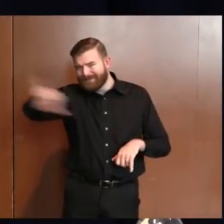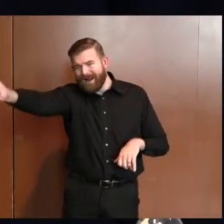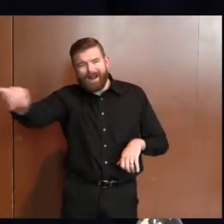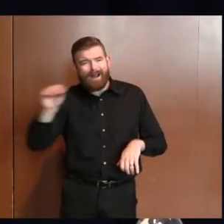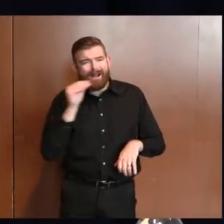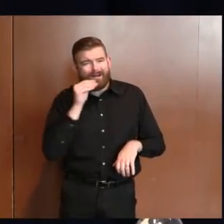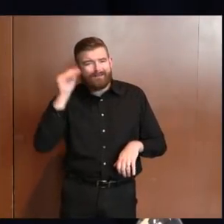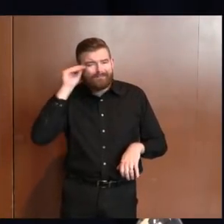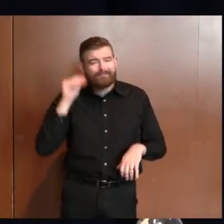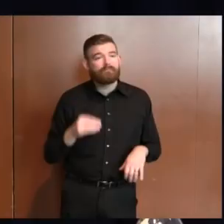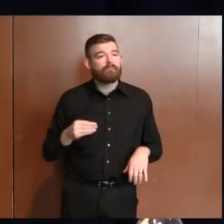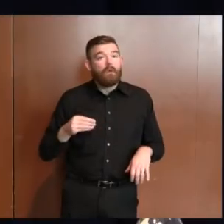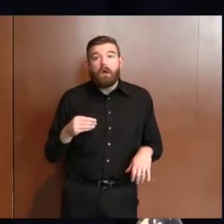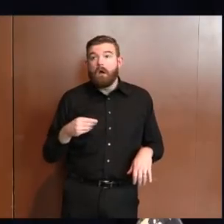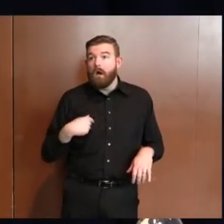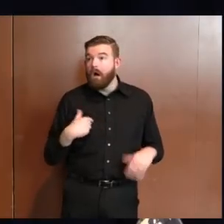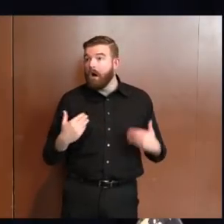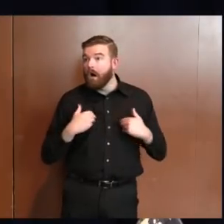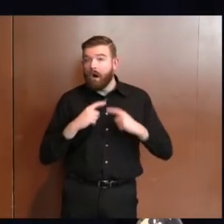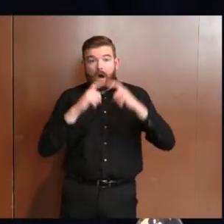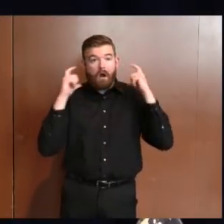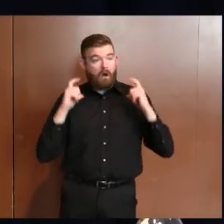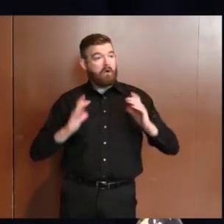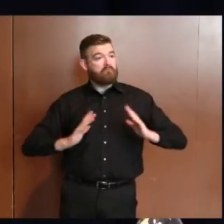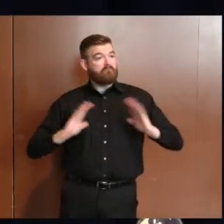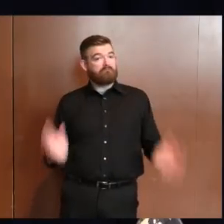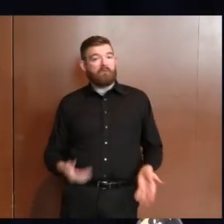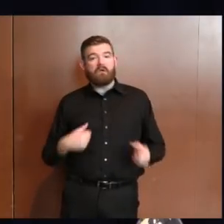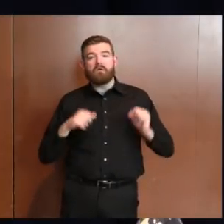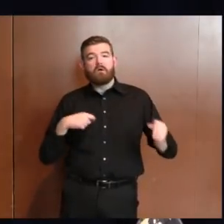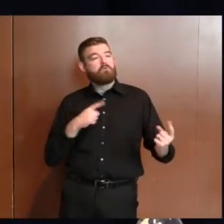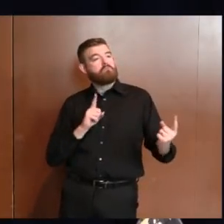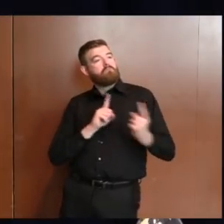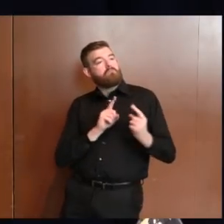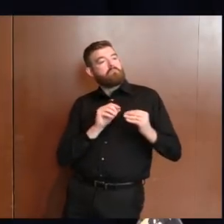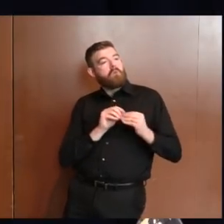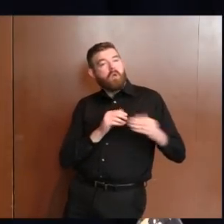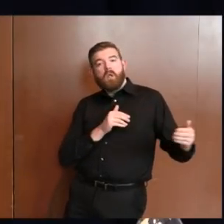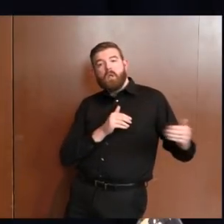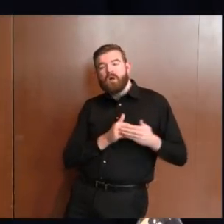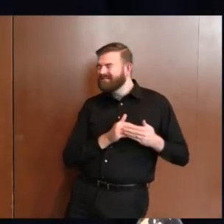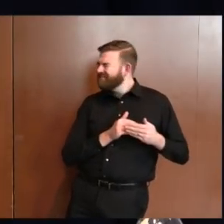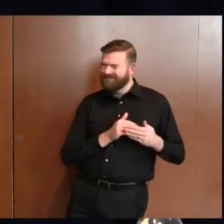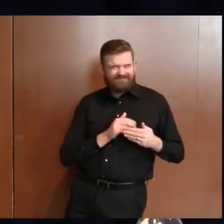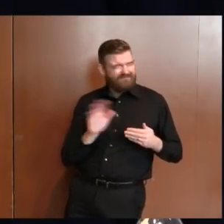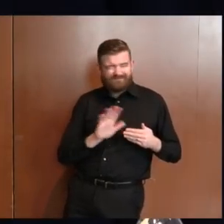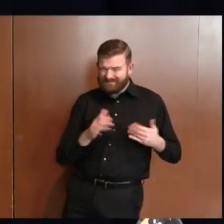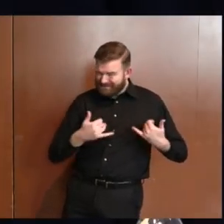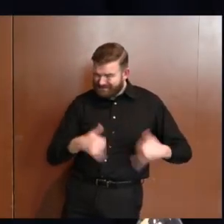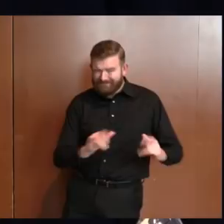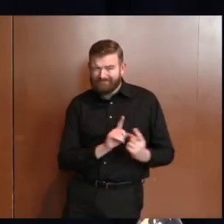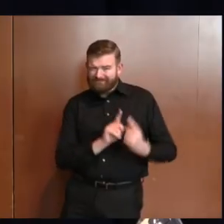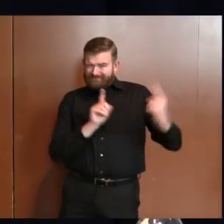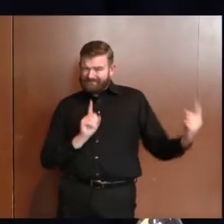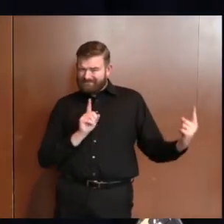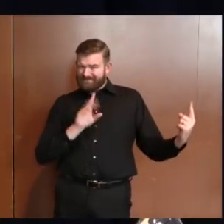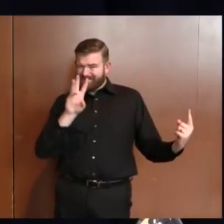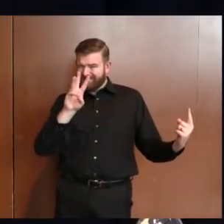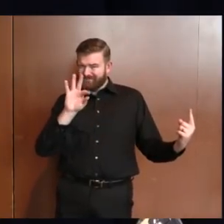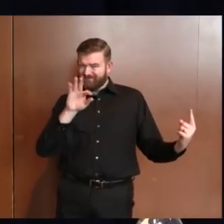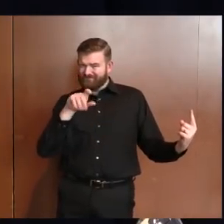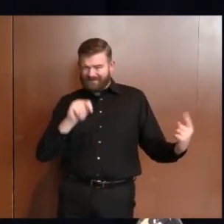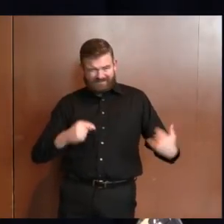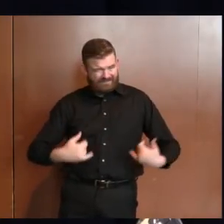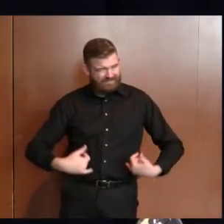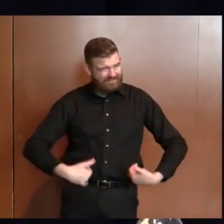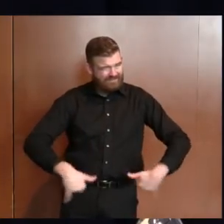flatten the curve. You must continue to keep at least six feet distance apart from others. Keep